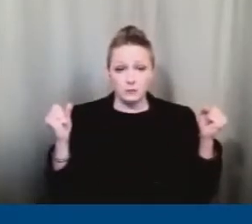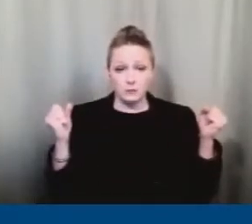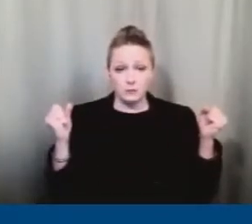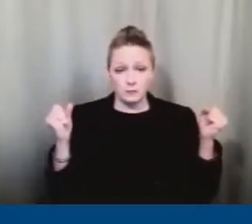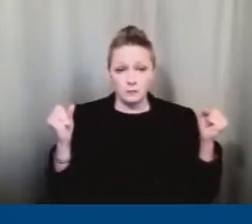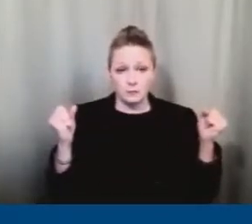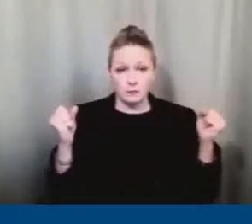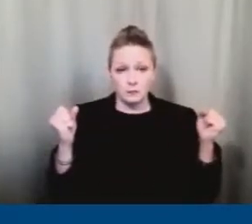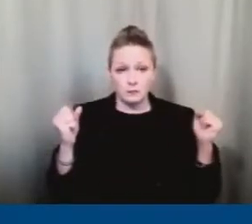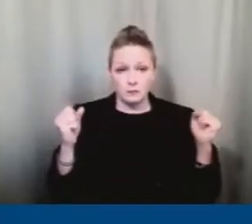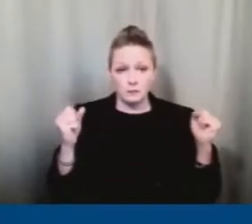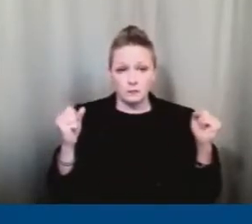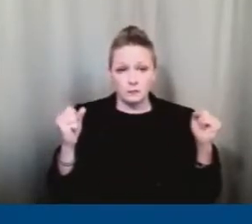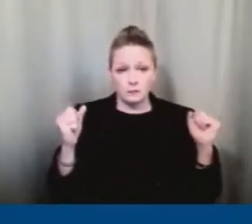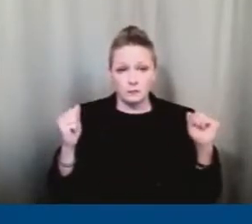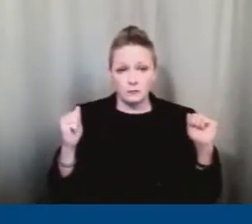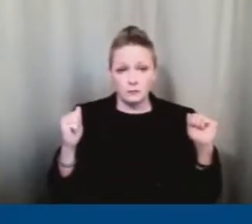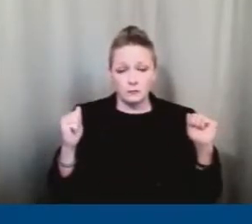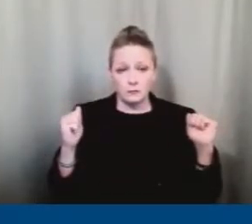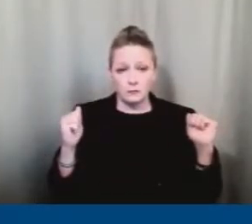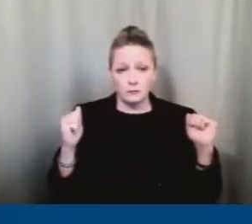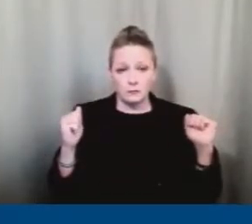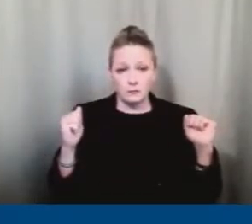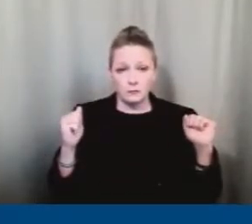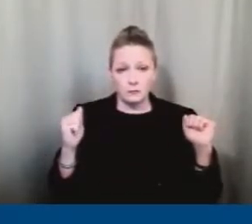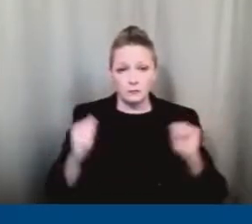Imagine them standing behind you now.